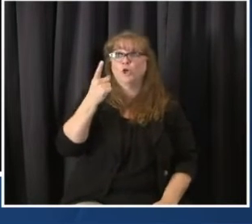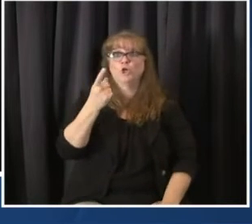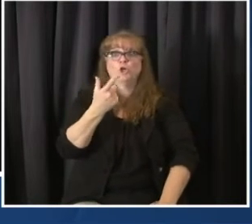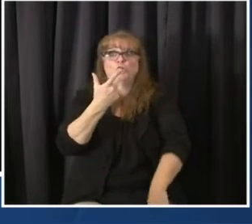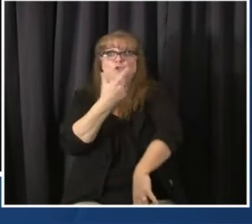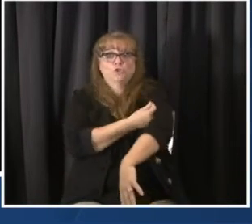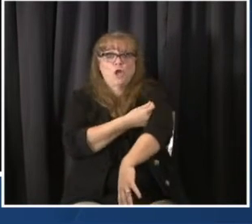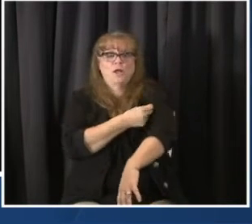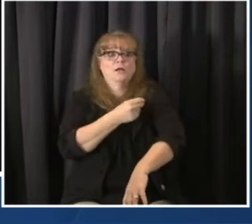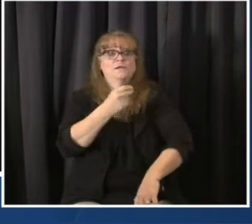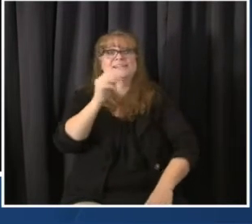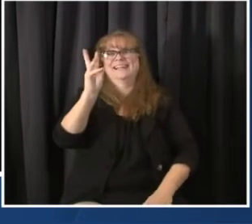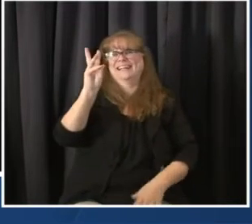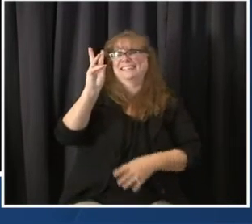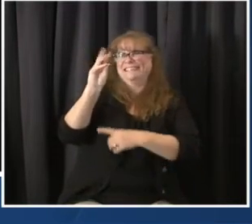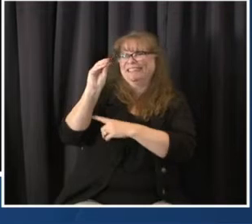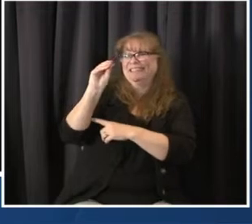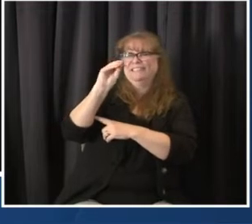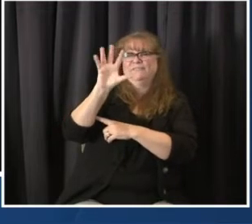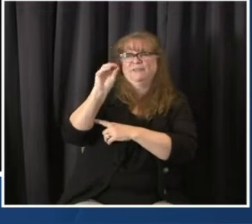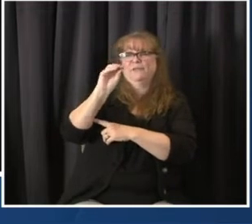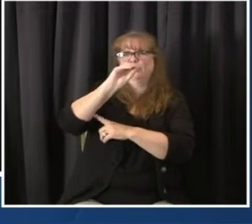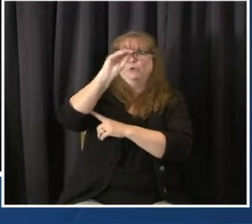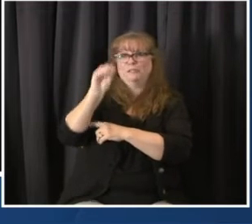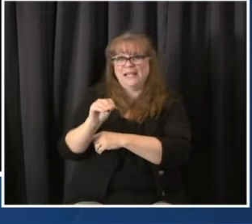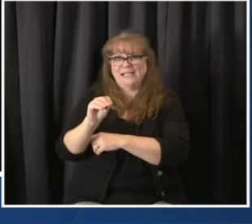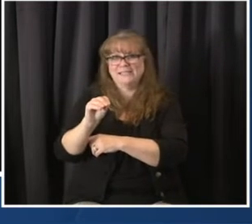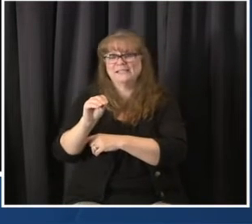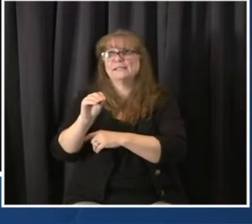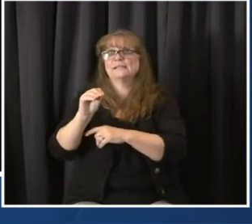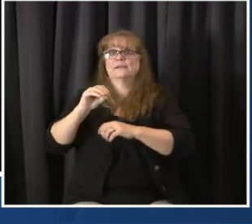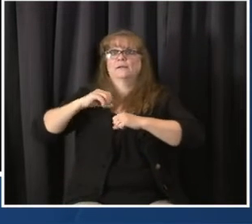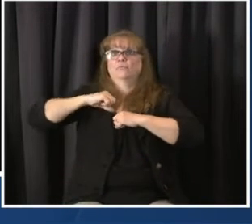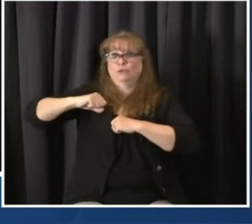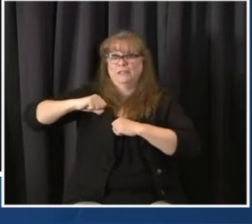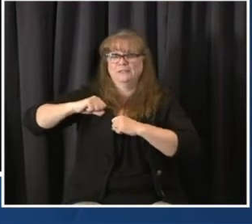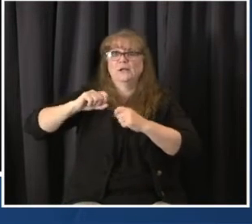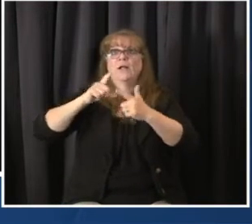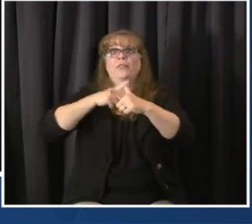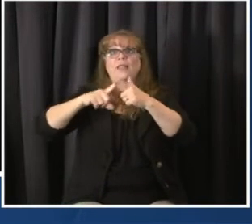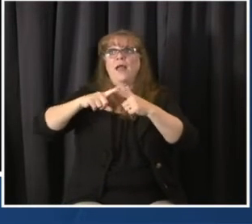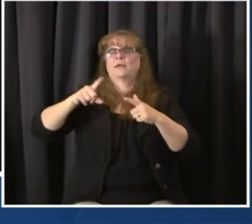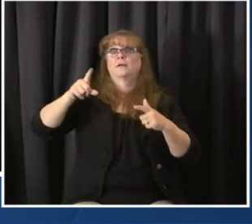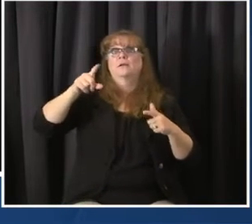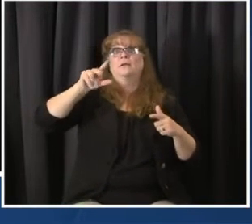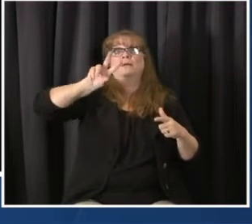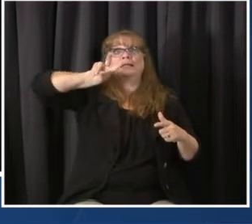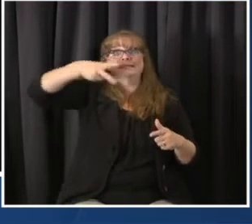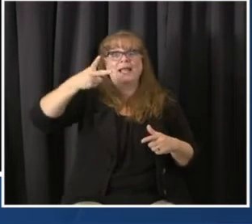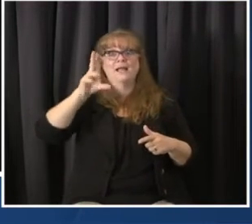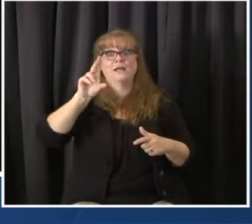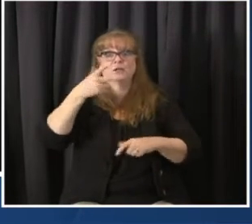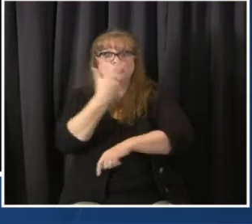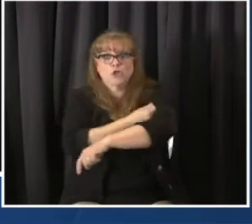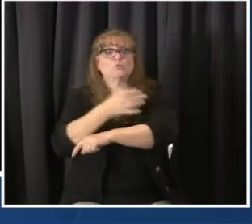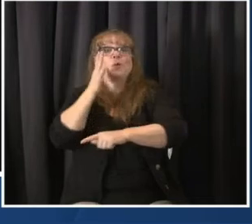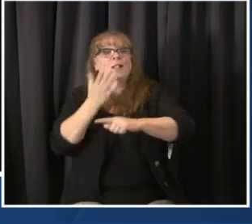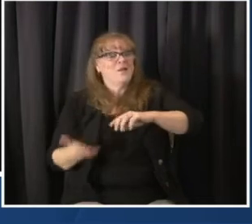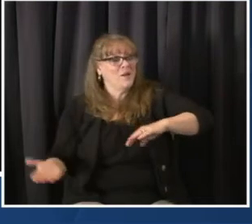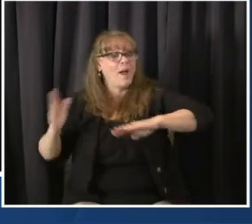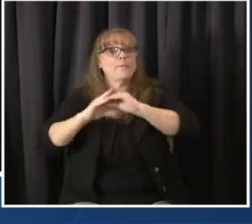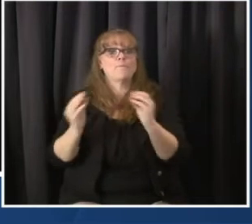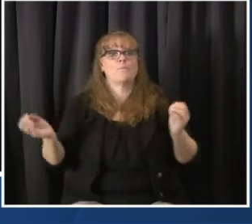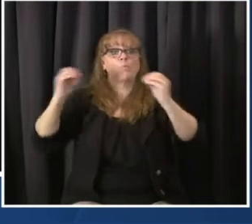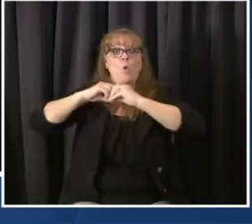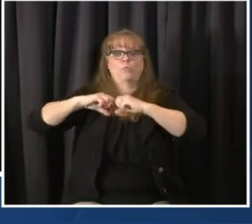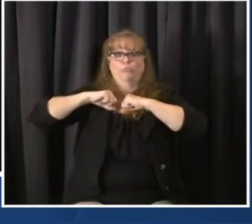So anyway, it'll open up new possibilities. There's some opportunities that we might exist to go faster with more vaccine, but we are not counting